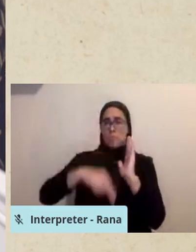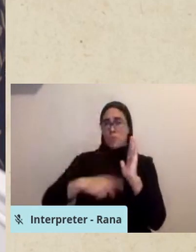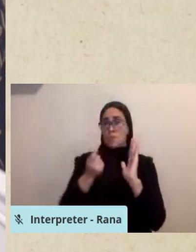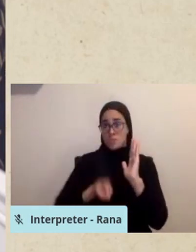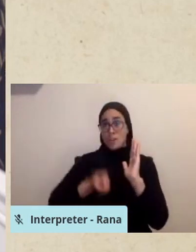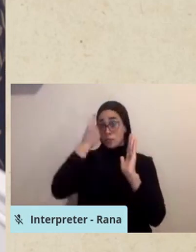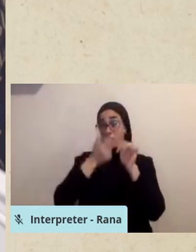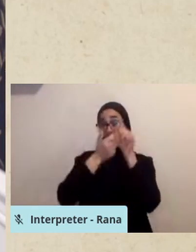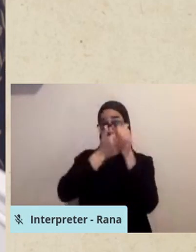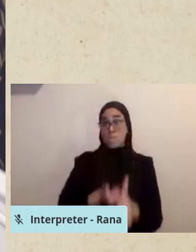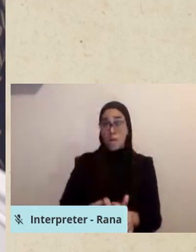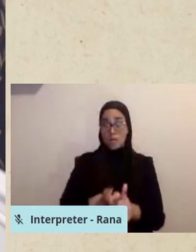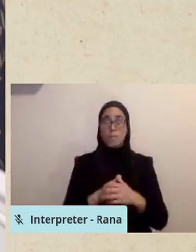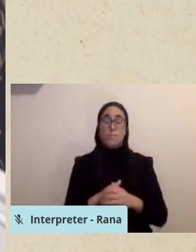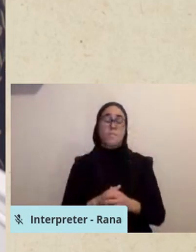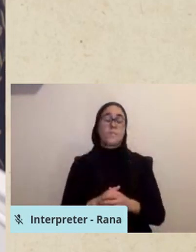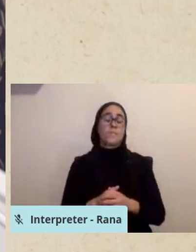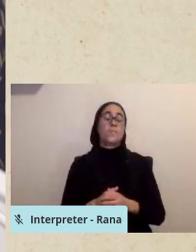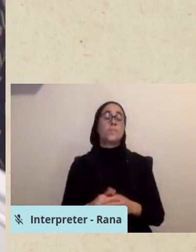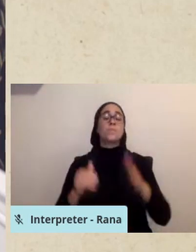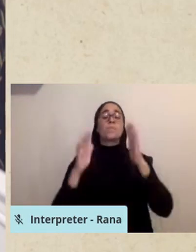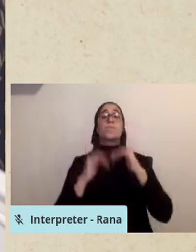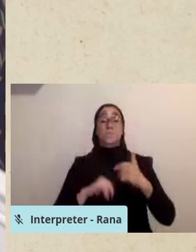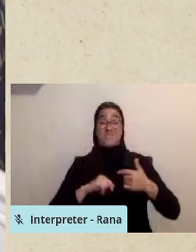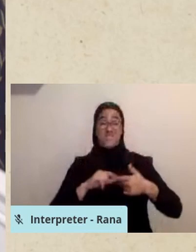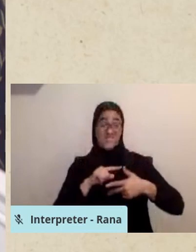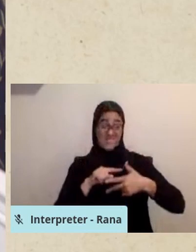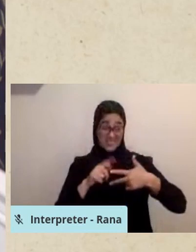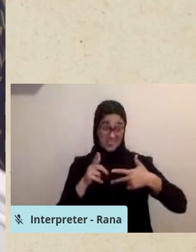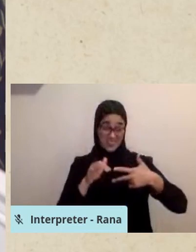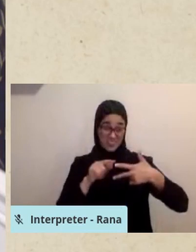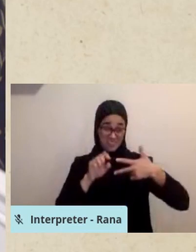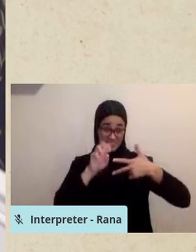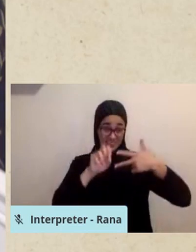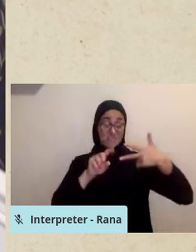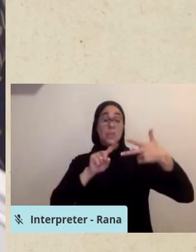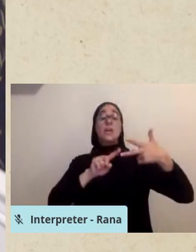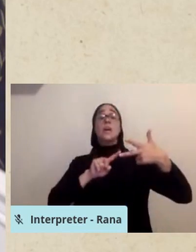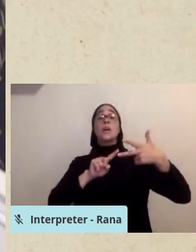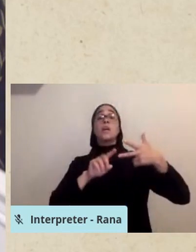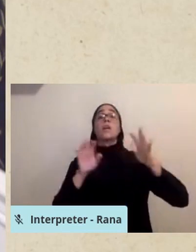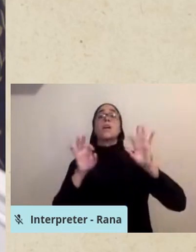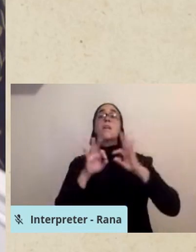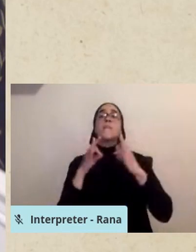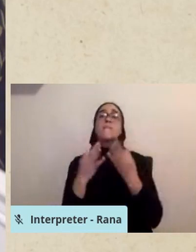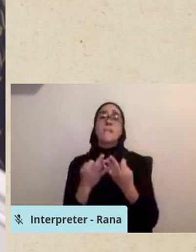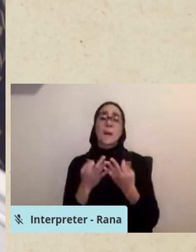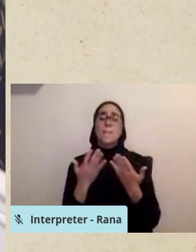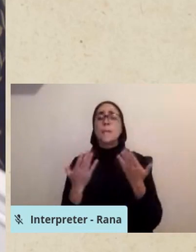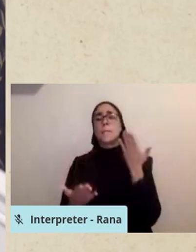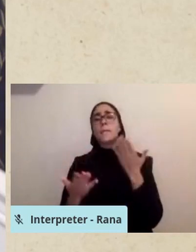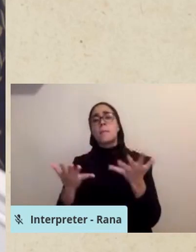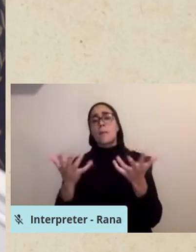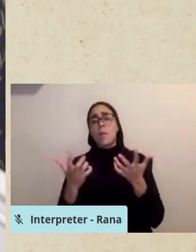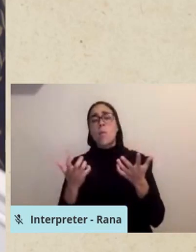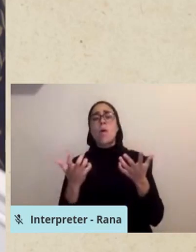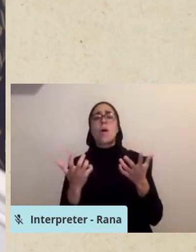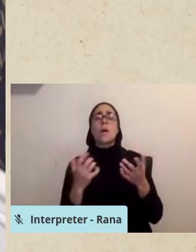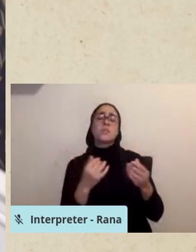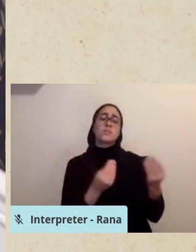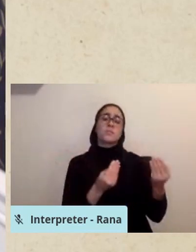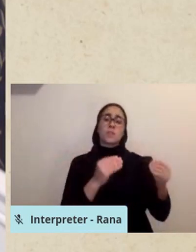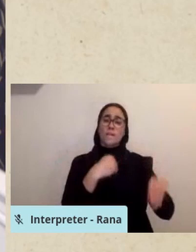Continuing the document. Number three, family may wish to be present in the room via speakerphone or video chat.